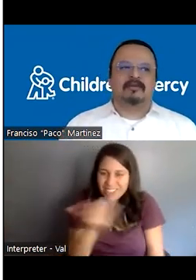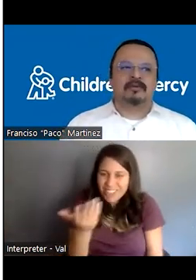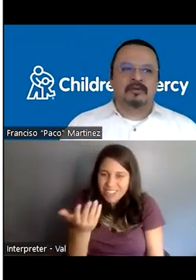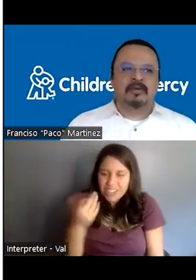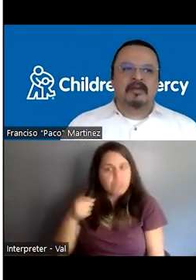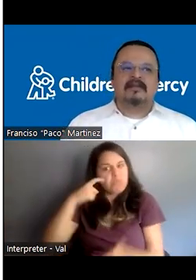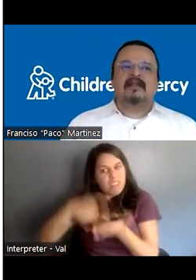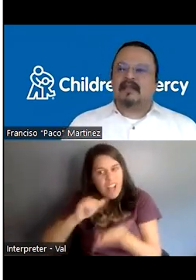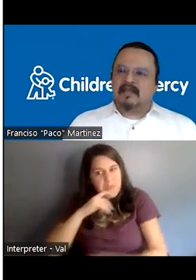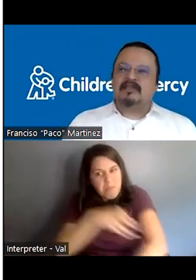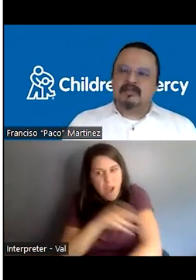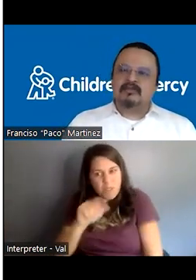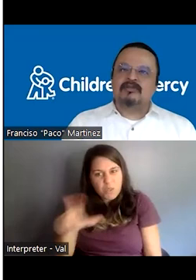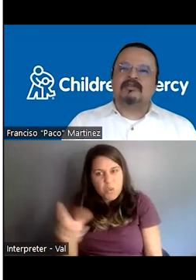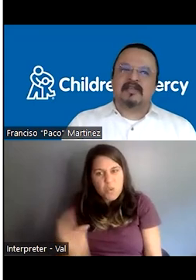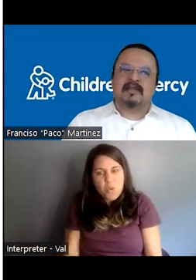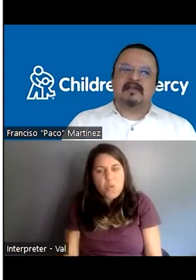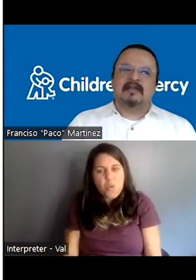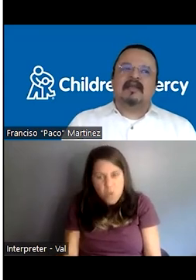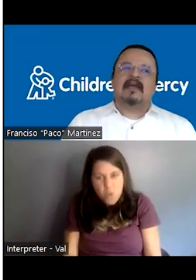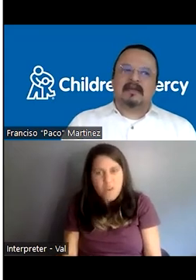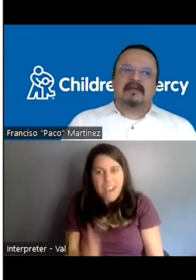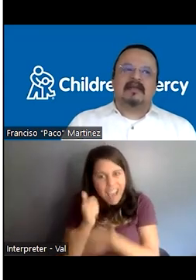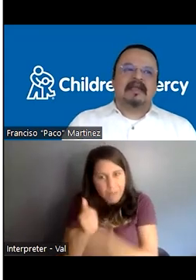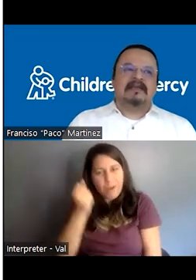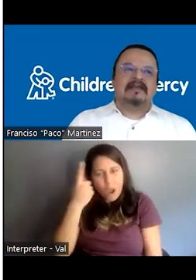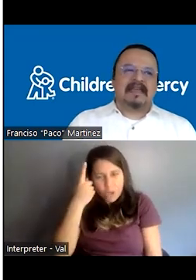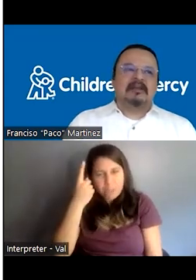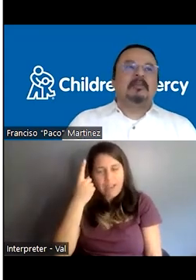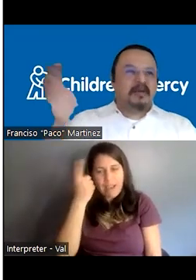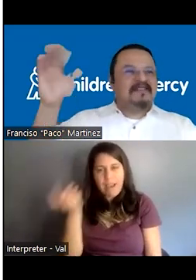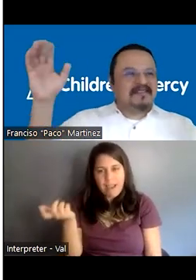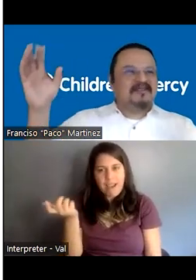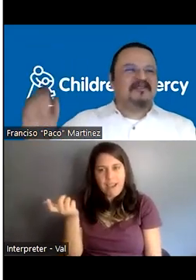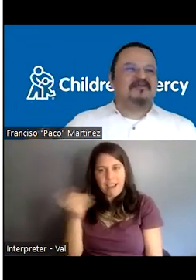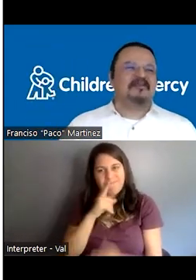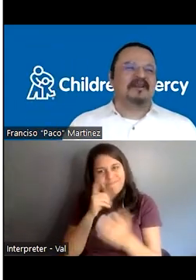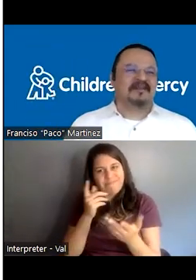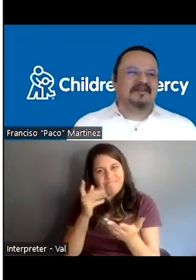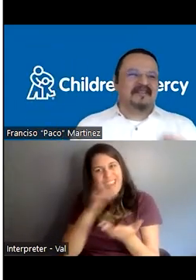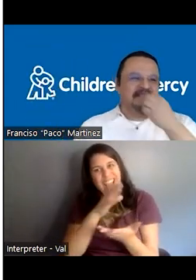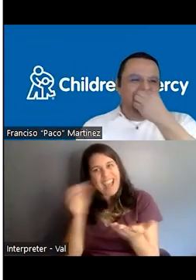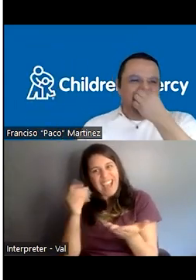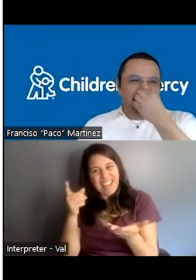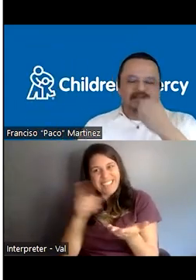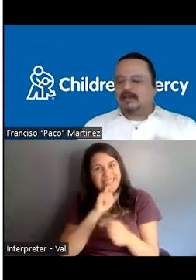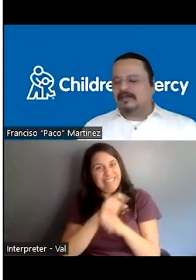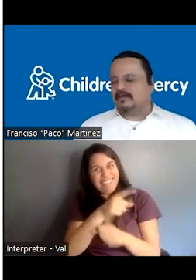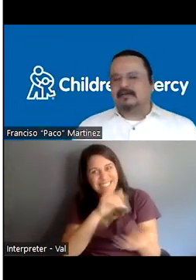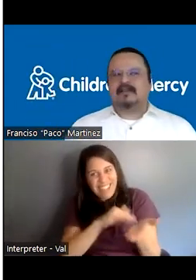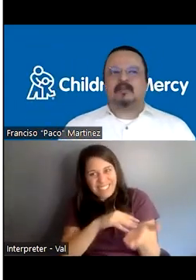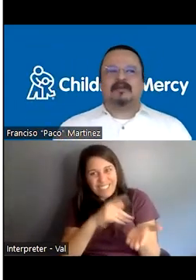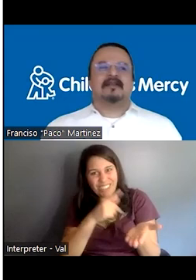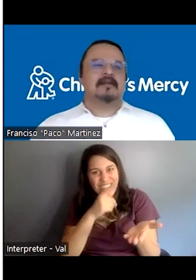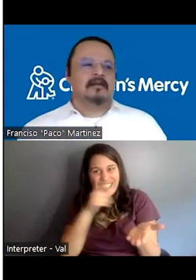powerful tool that they can use to understand and, and, and get praises also from the doctor. Right? So that